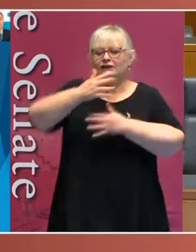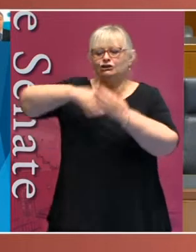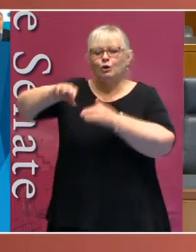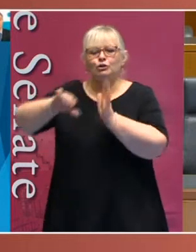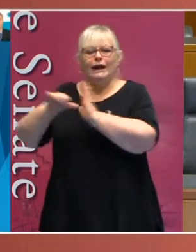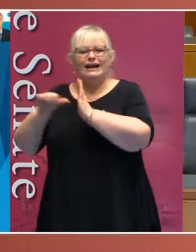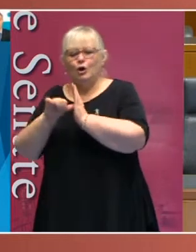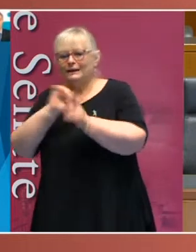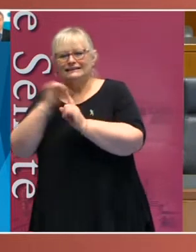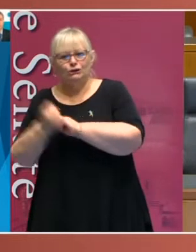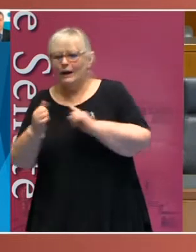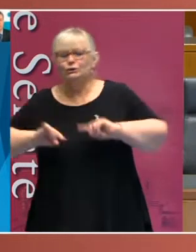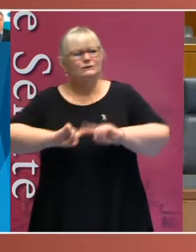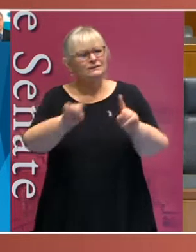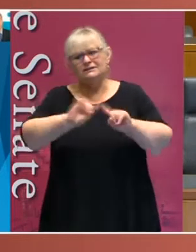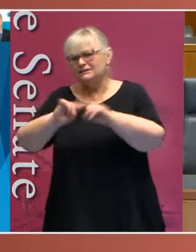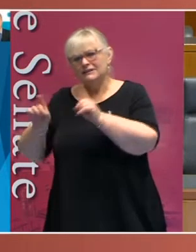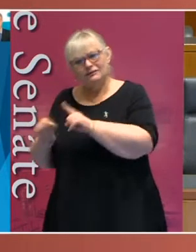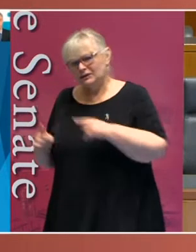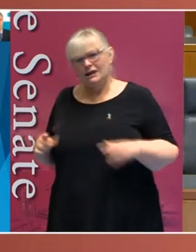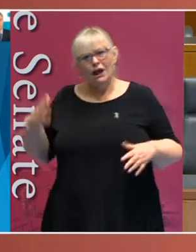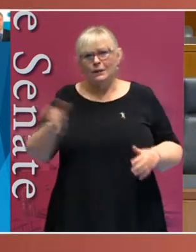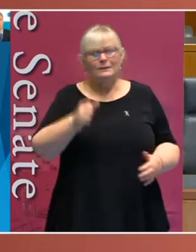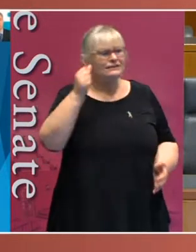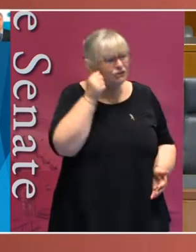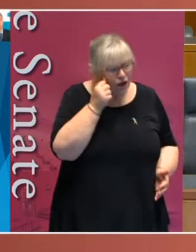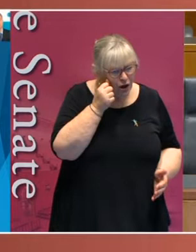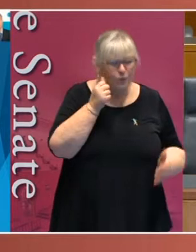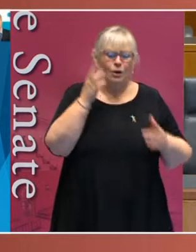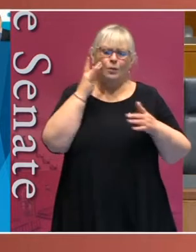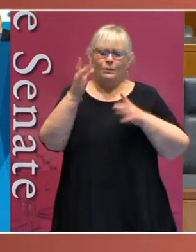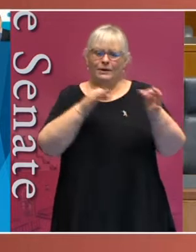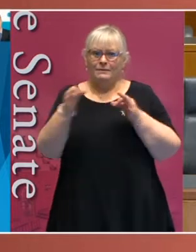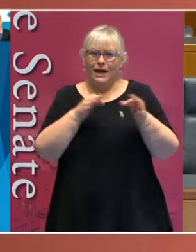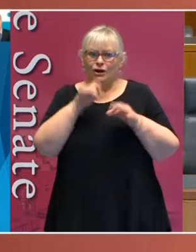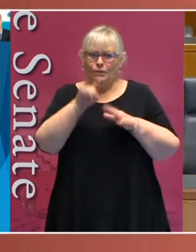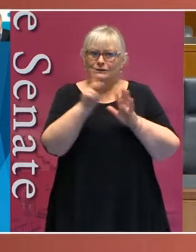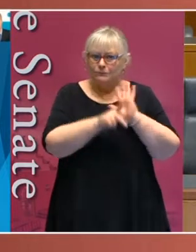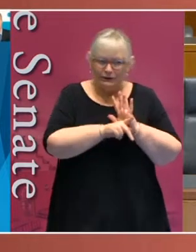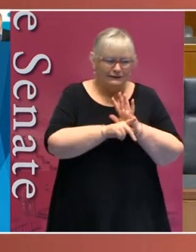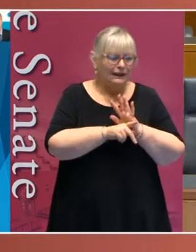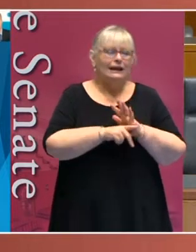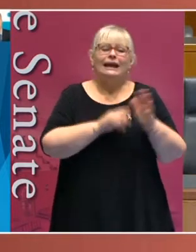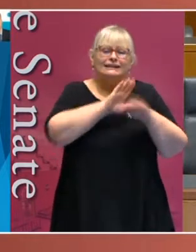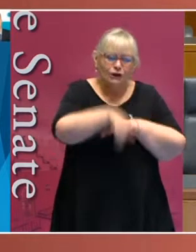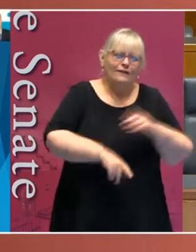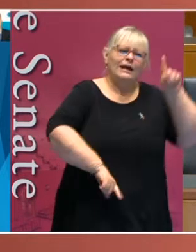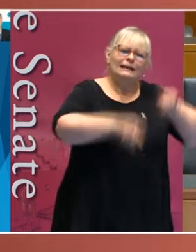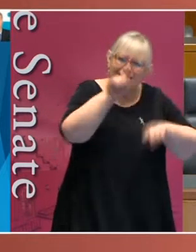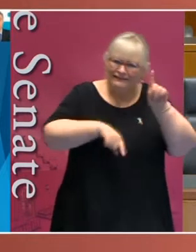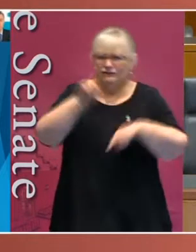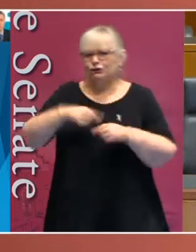came from. We need to appreciate when we design disability policy that it is ultimately about individuals